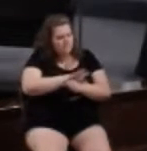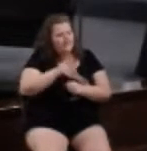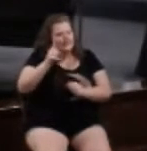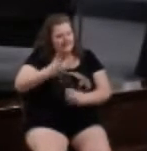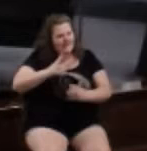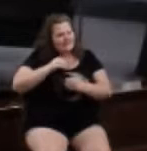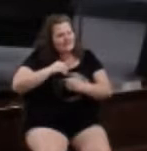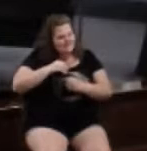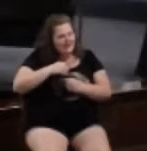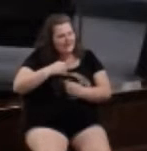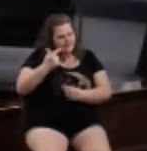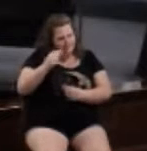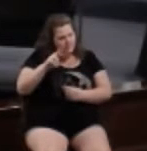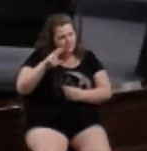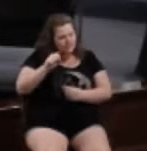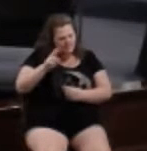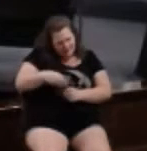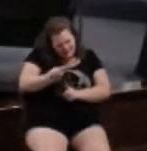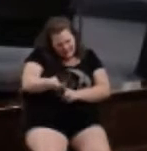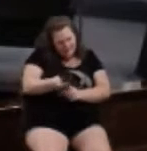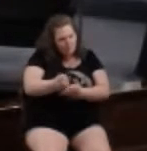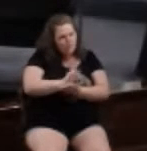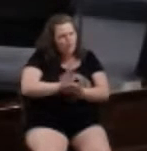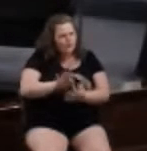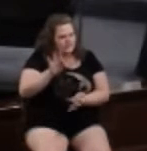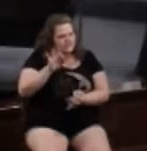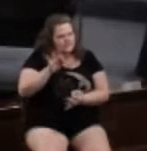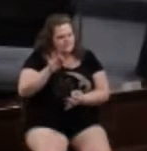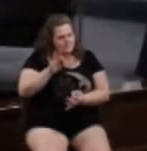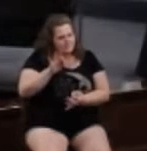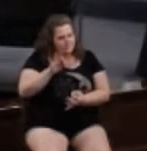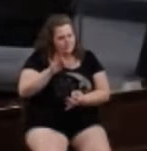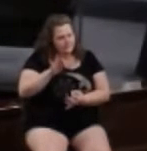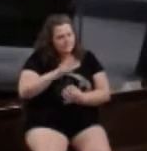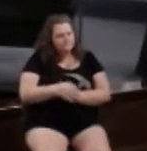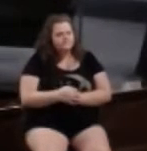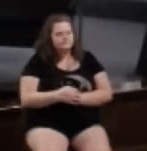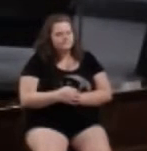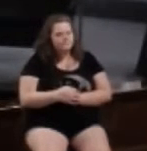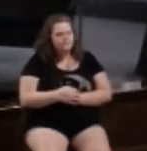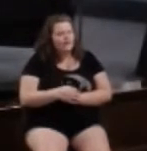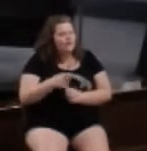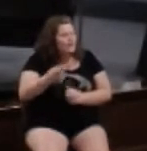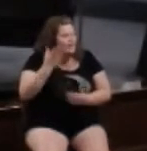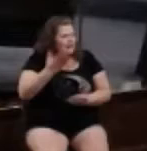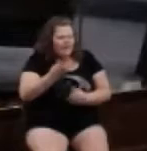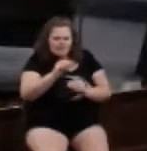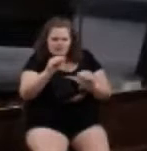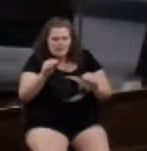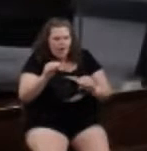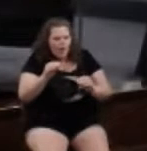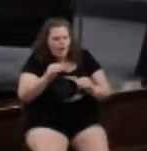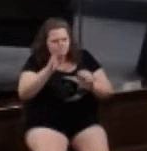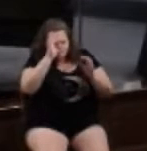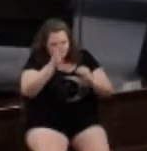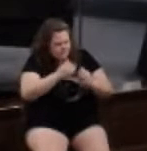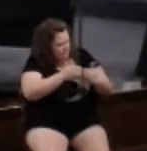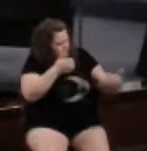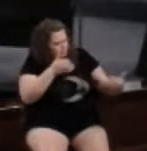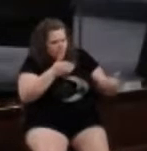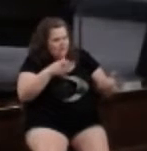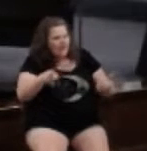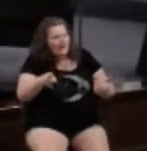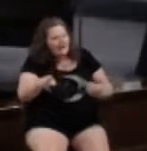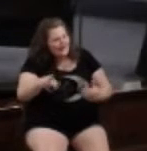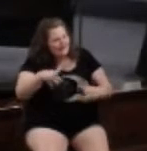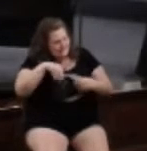Gentiles by giving them the Holy Spirit, just as he gave him to us. He made no distinction between them and us, for he cleansed their